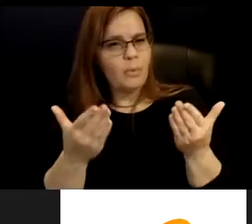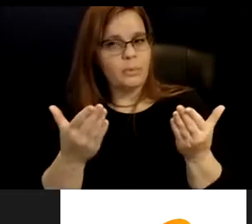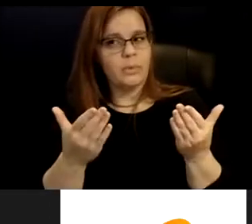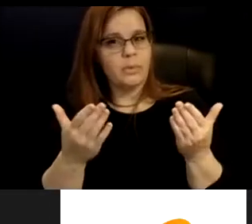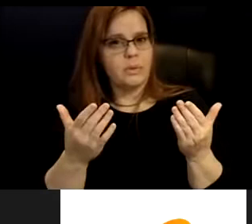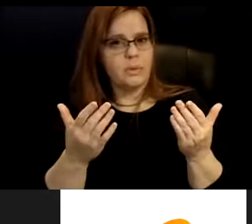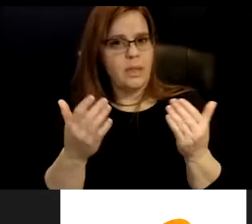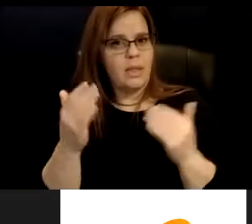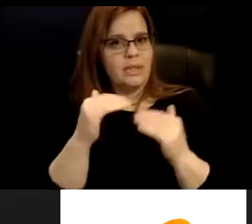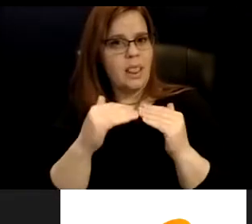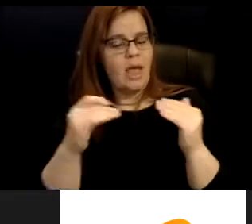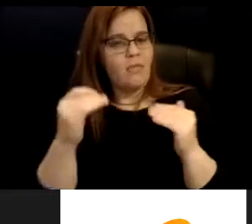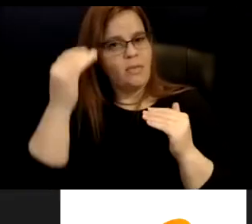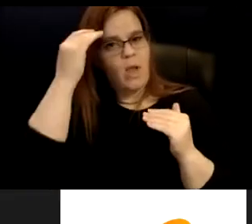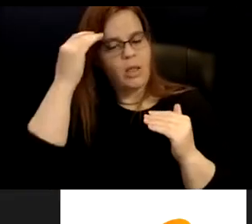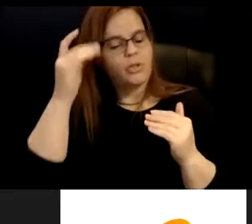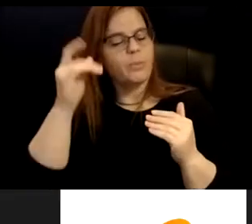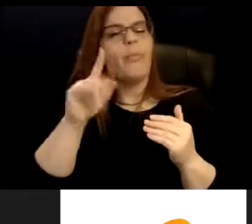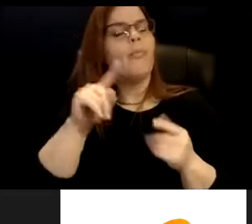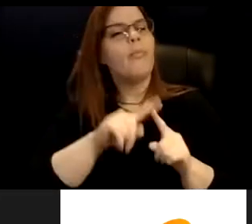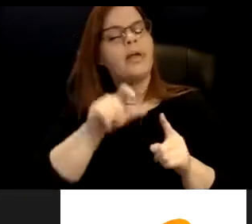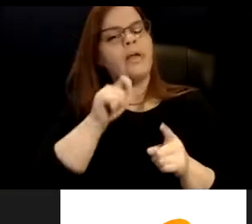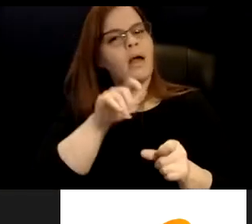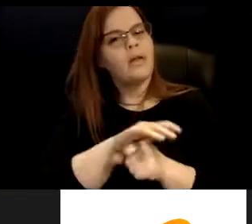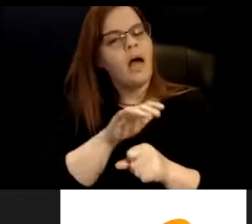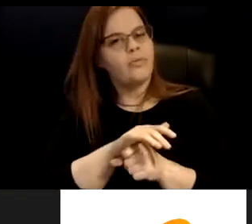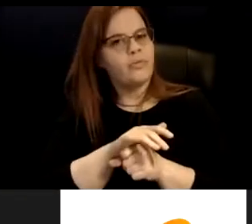but there would be a lack of wisdom in that, in that situation.